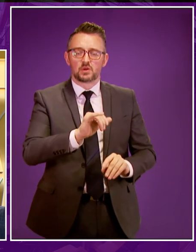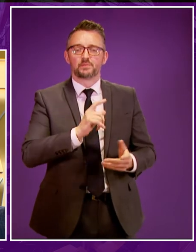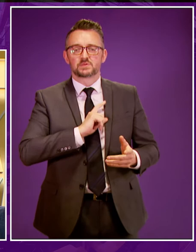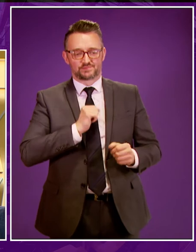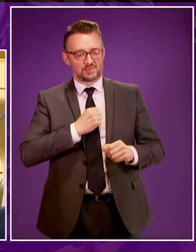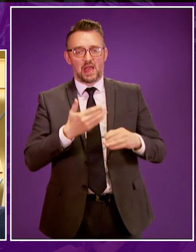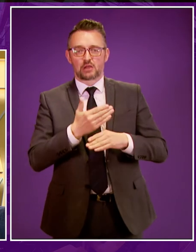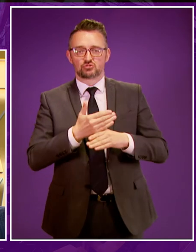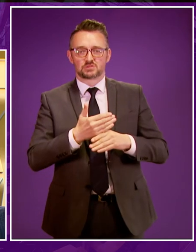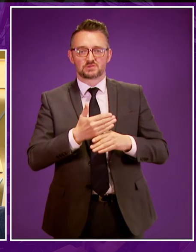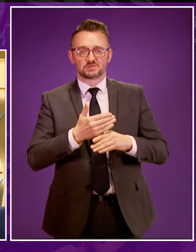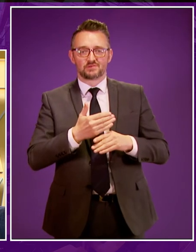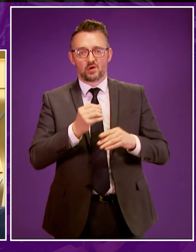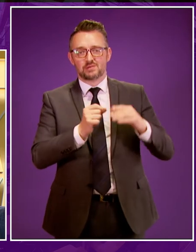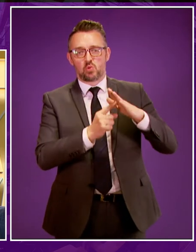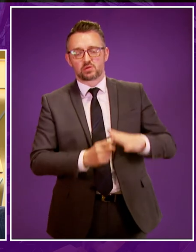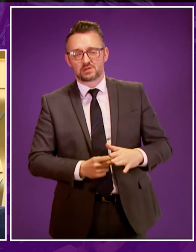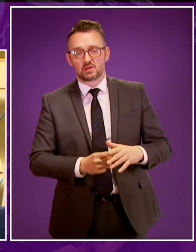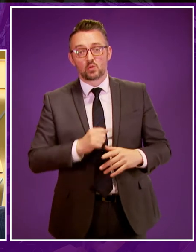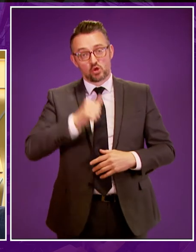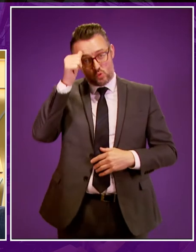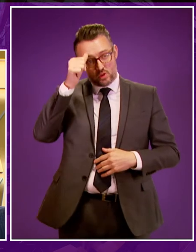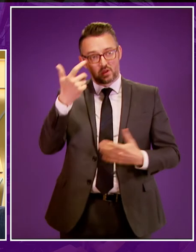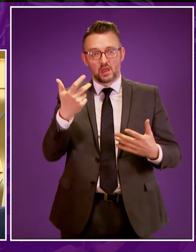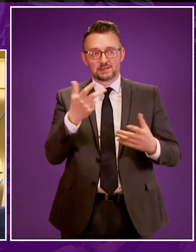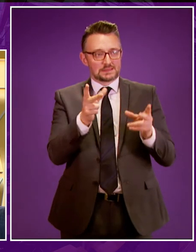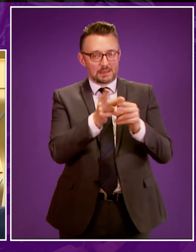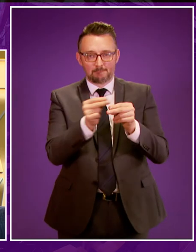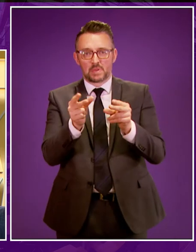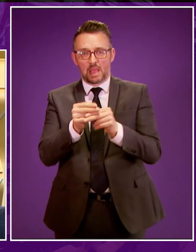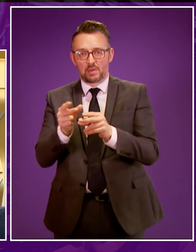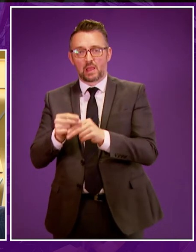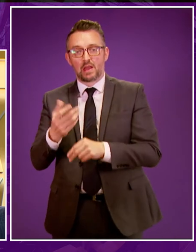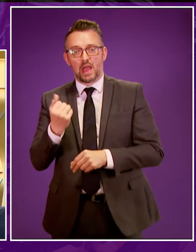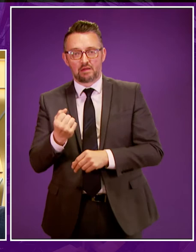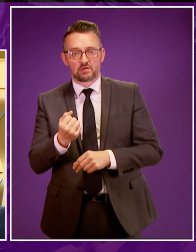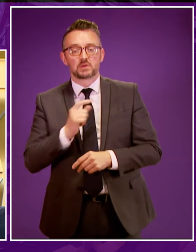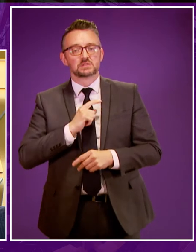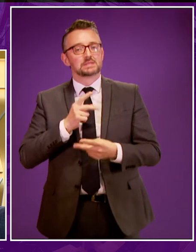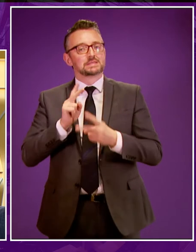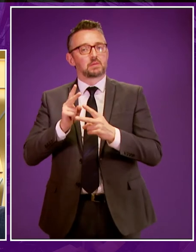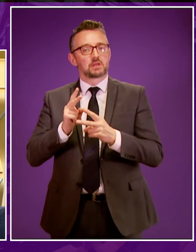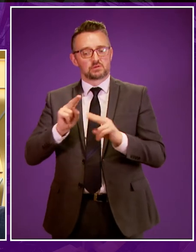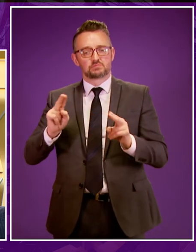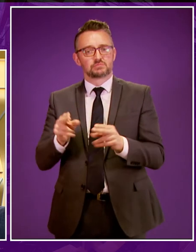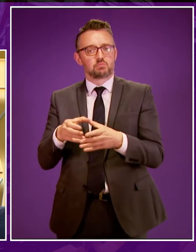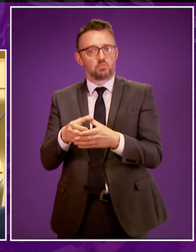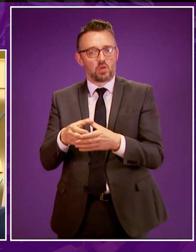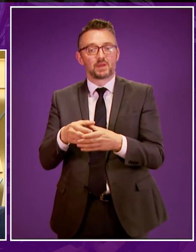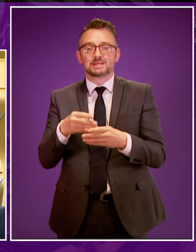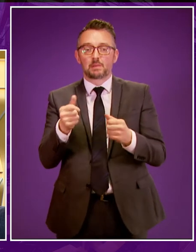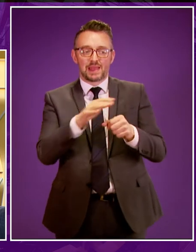forward as I said we have recognised that there are gaps in relation to both the capacity of interpreting but in specific areas